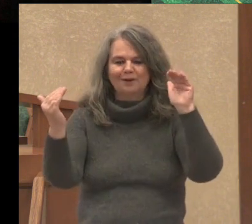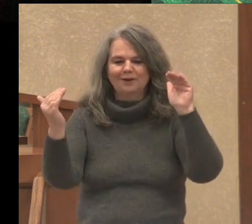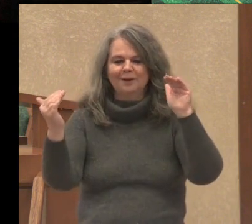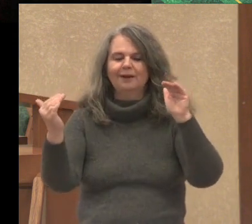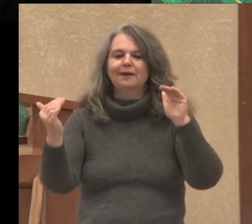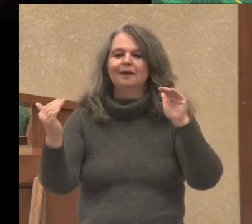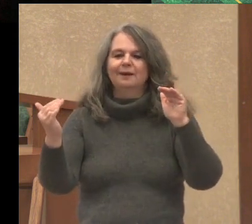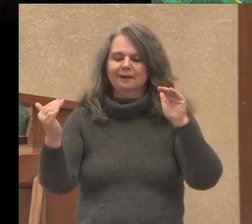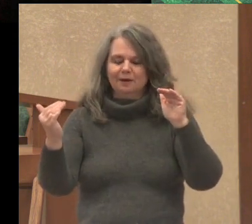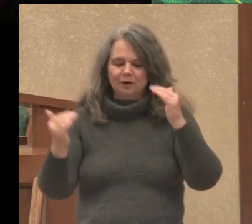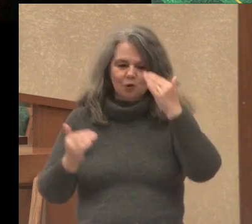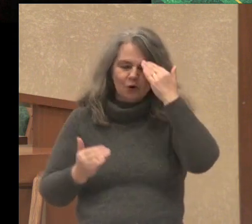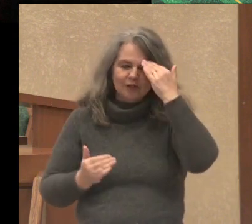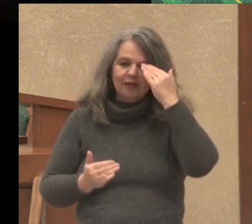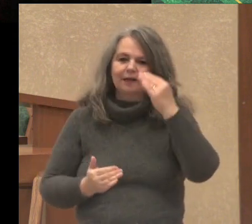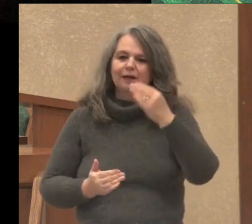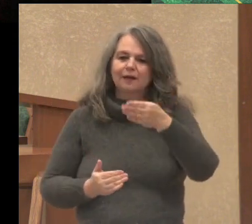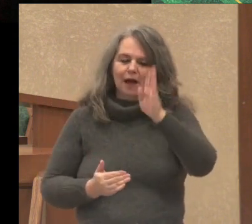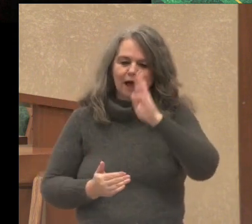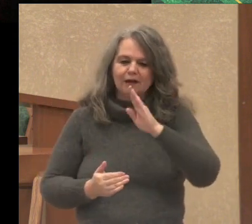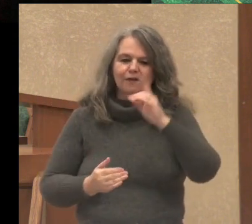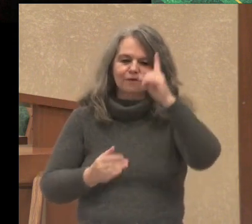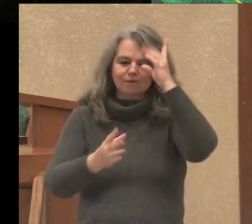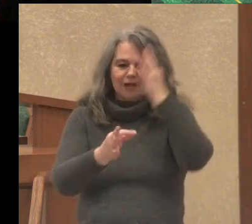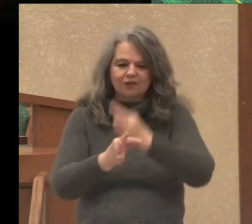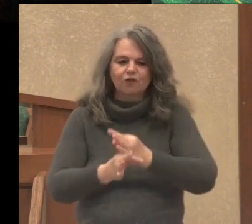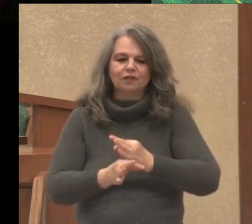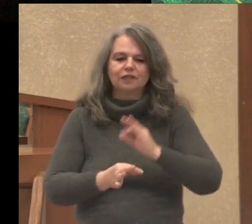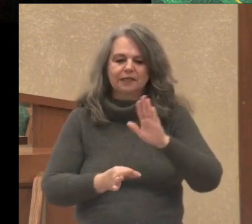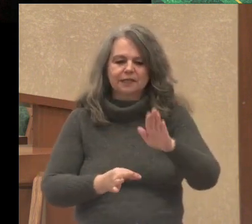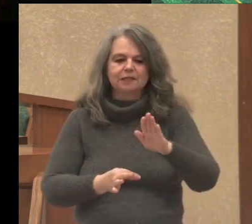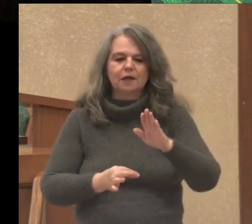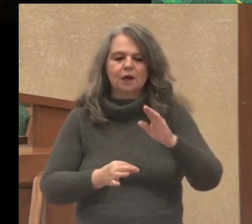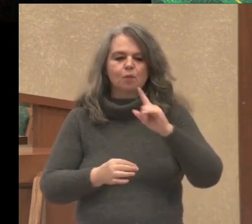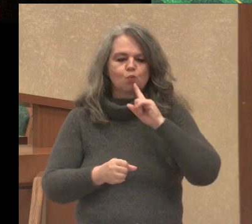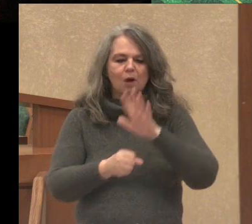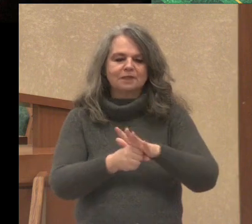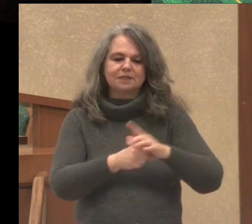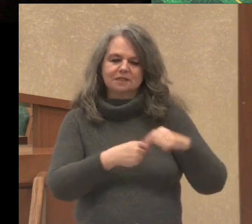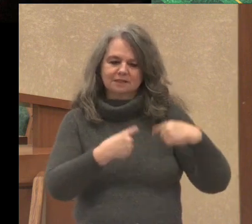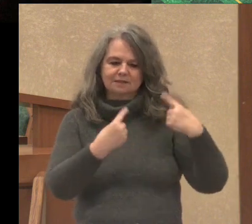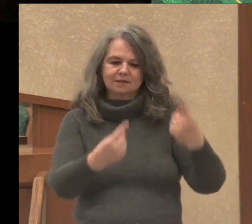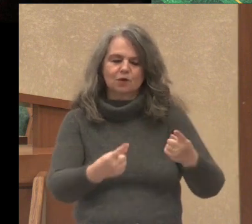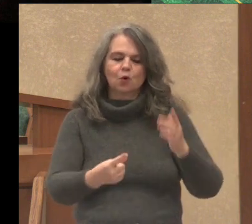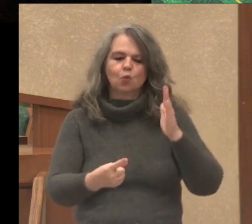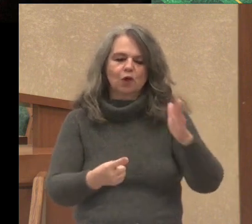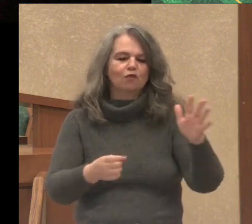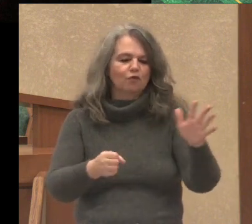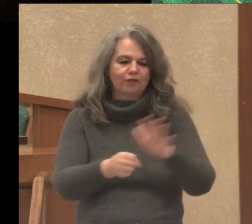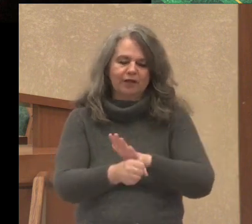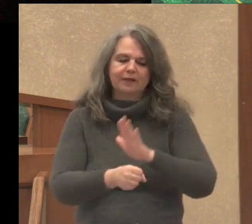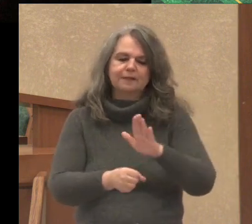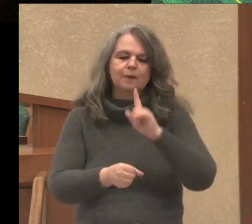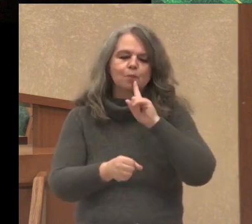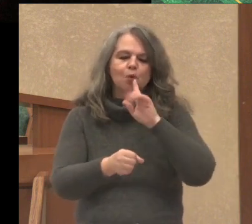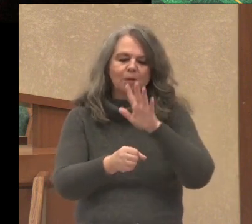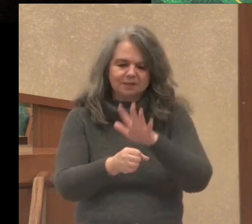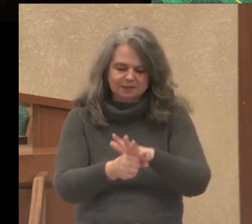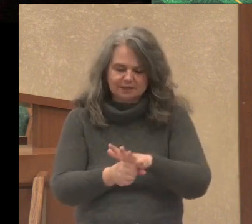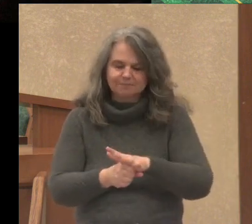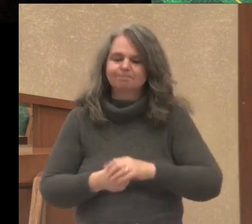God, who had been faithful to his promises in the past, would fulfill his promise to Simeon.